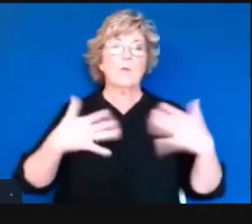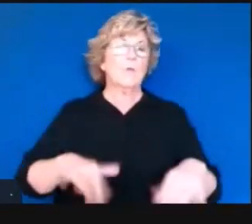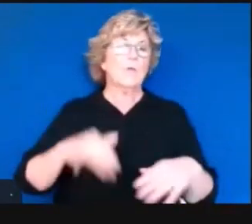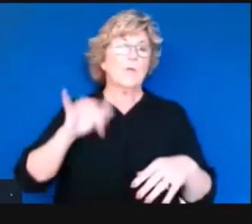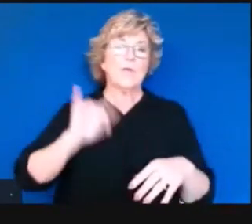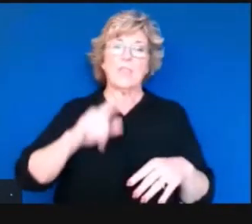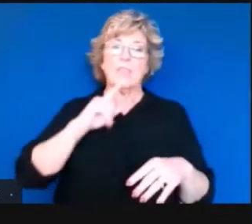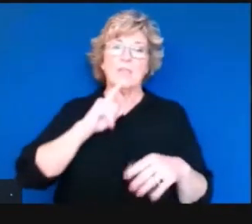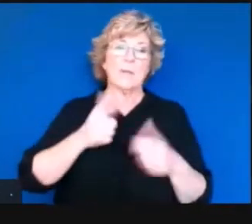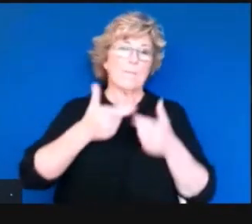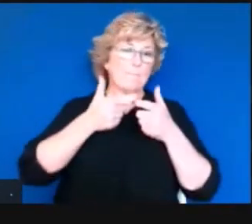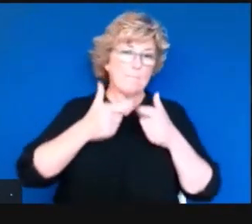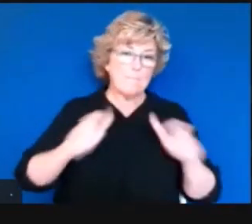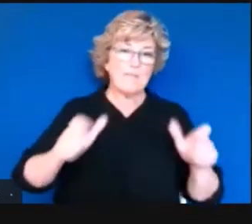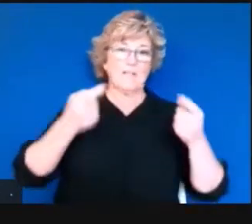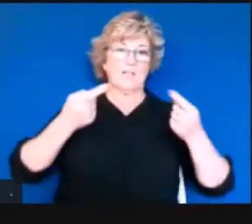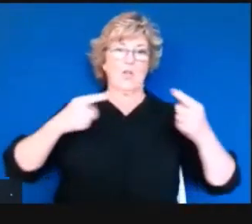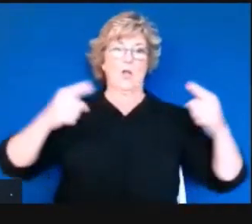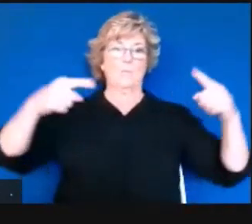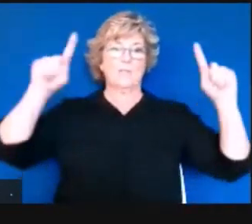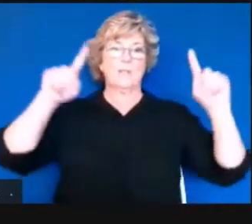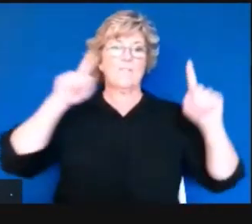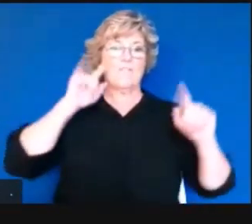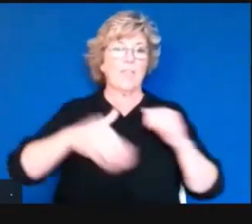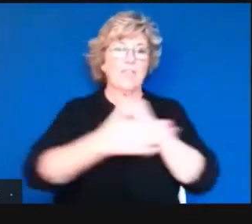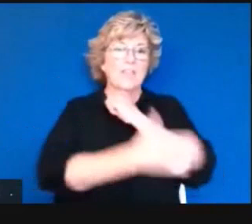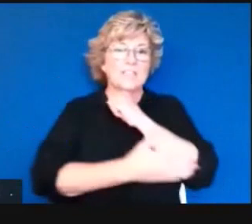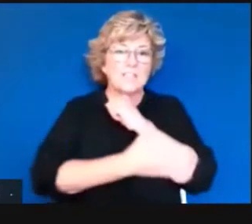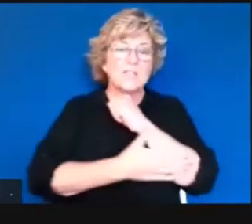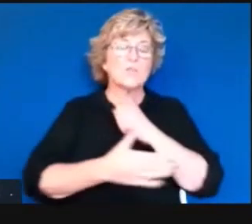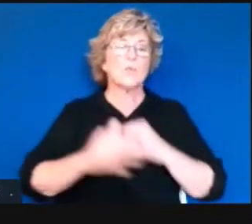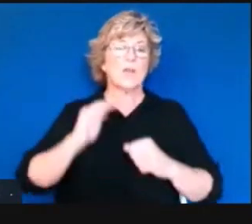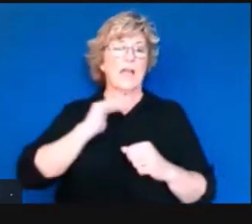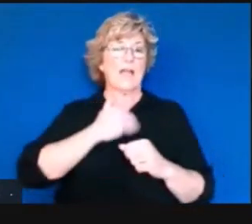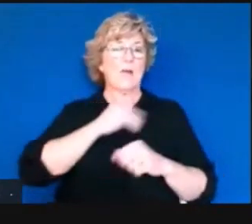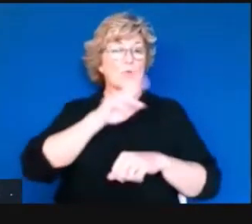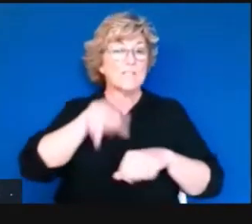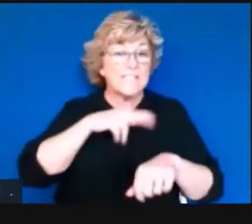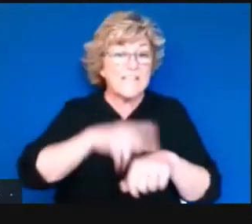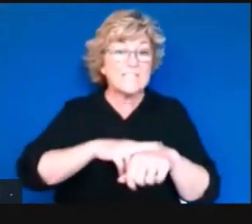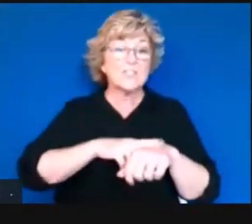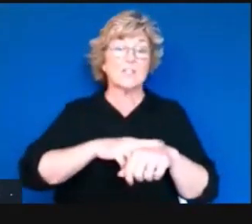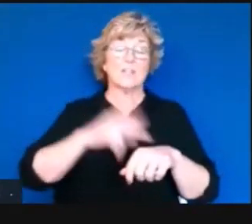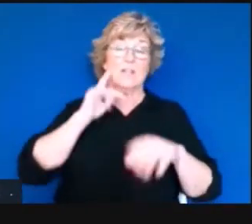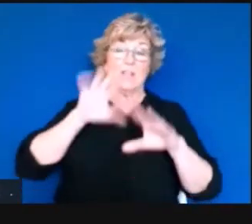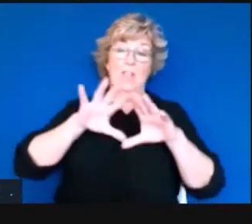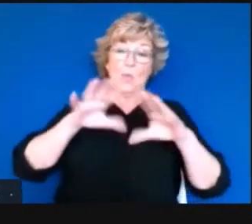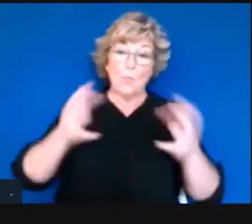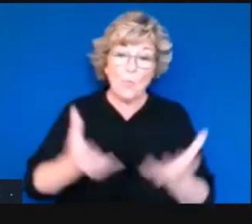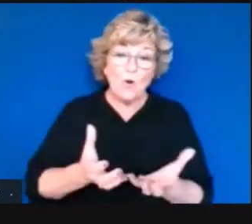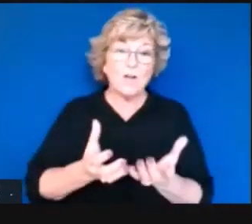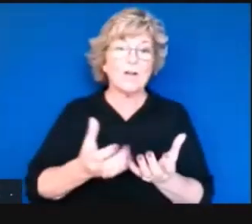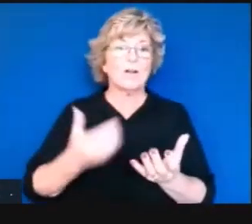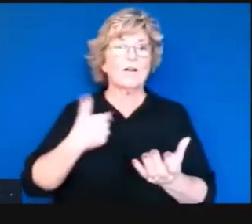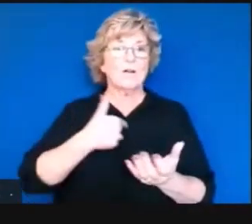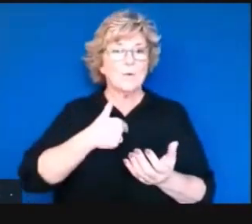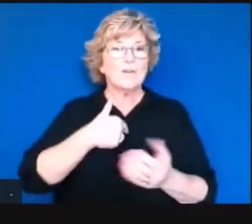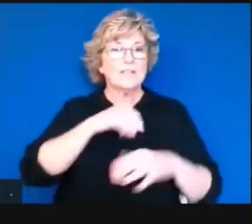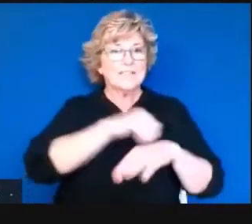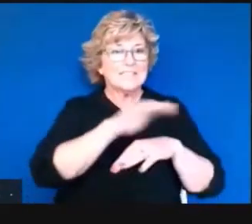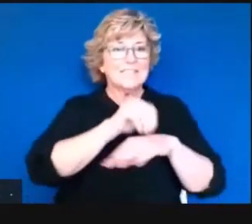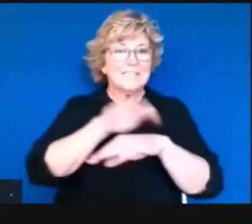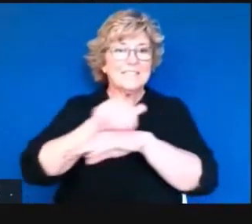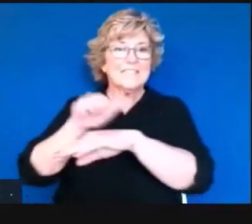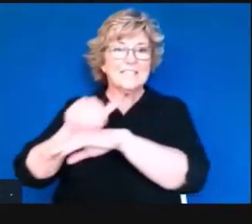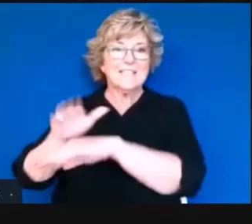extraordinary accomplishment for this country, for our nation, for the world, that these vaccines are even going into people's arms, that they